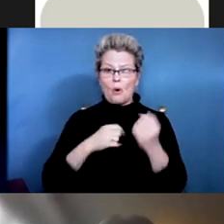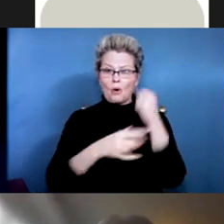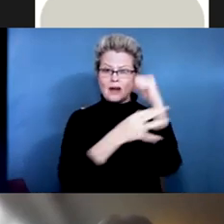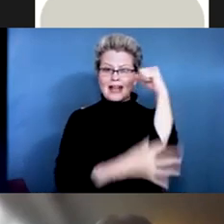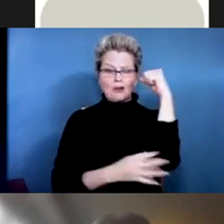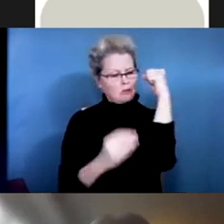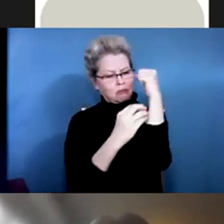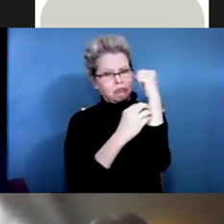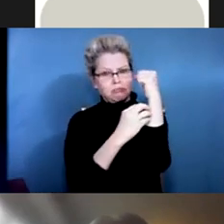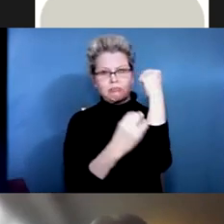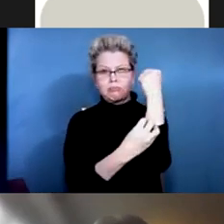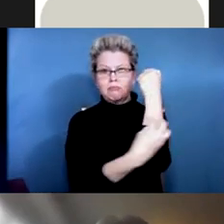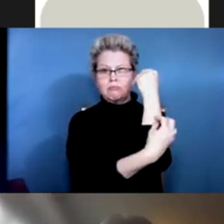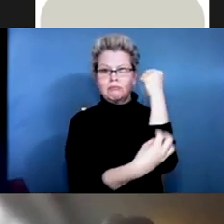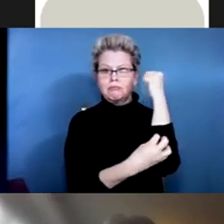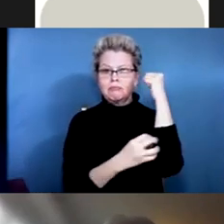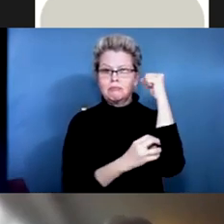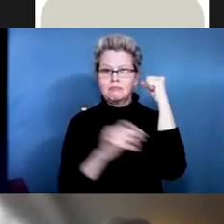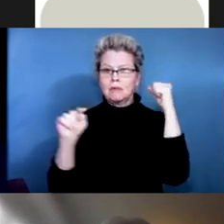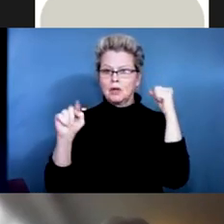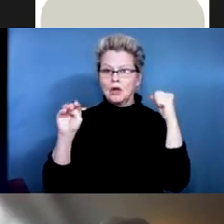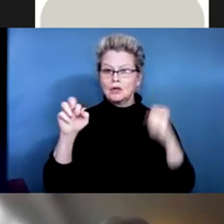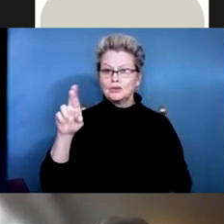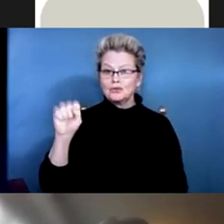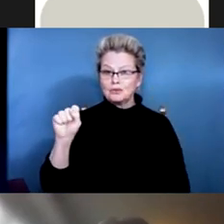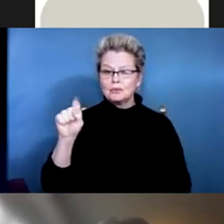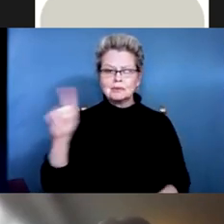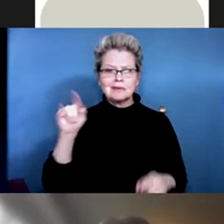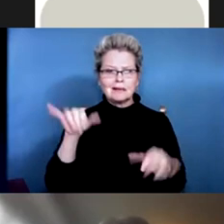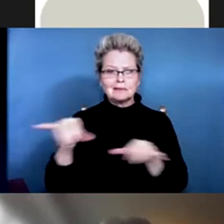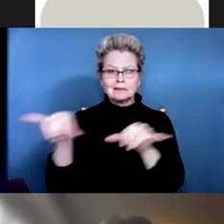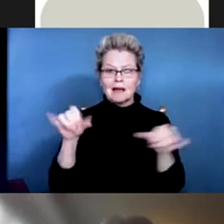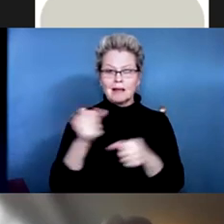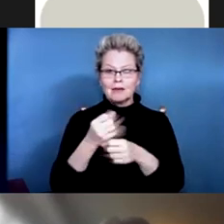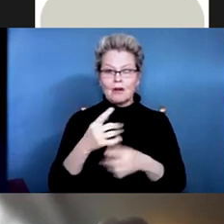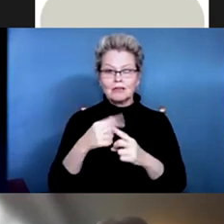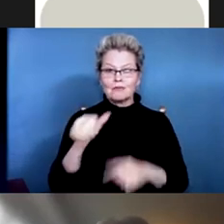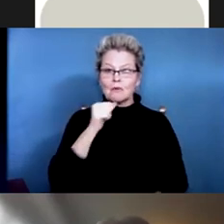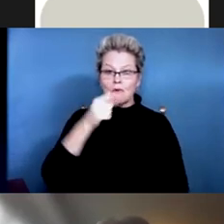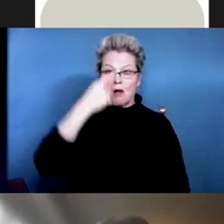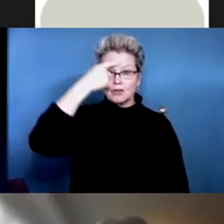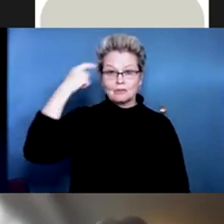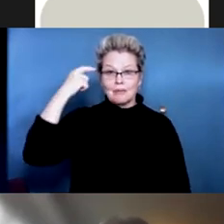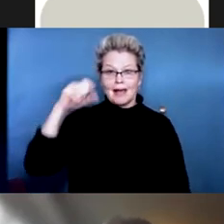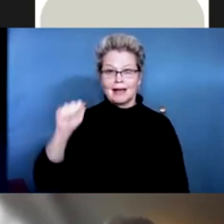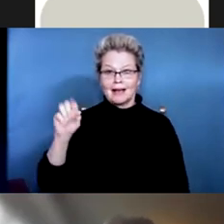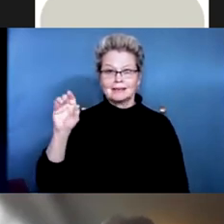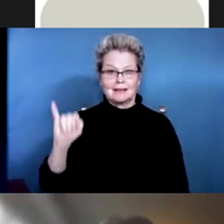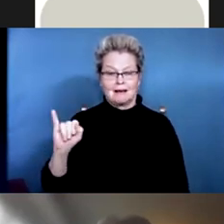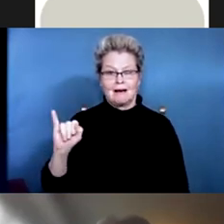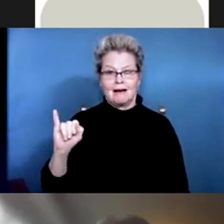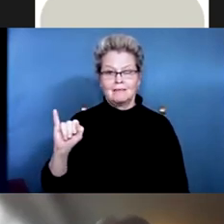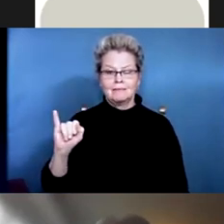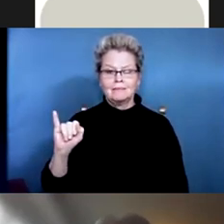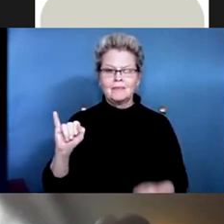-traumatic spinal cord injury. And I would say non-traumatic spinal cord injuries outnumber